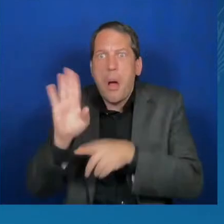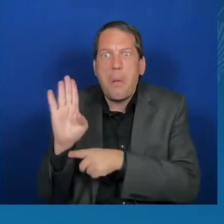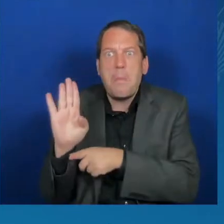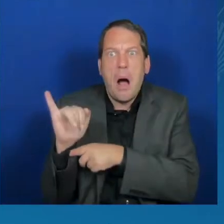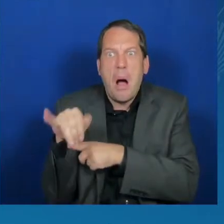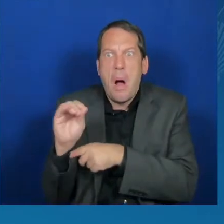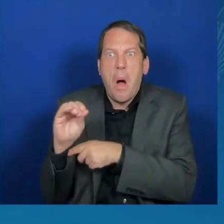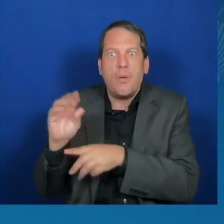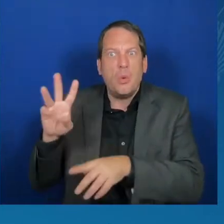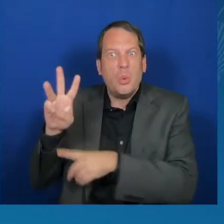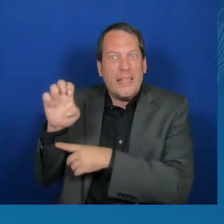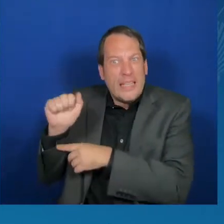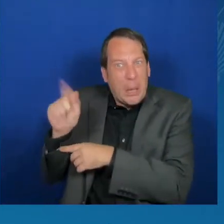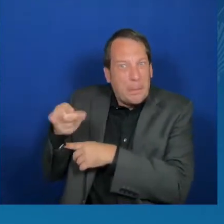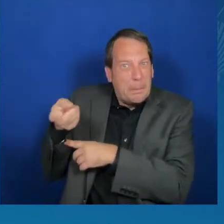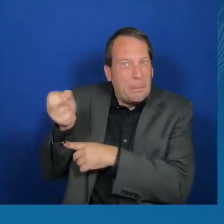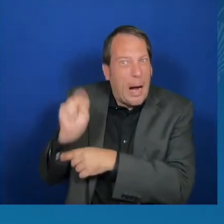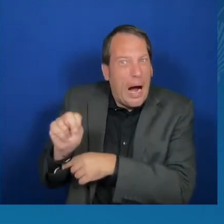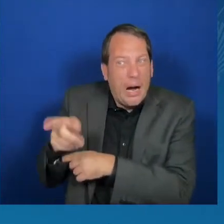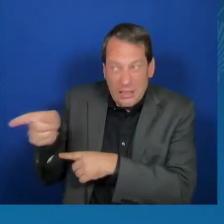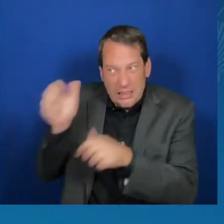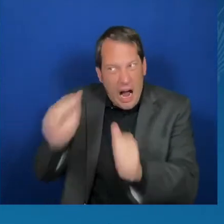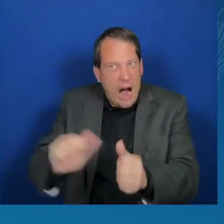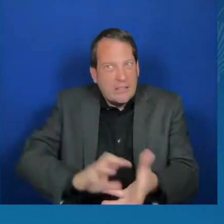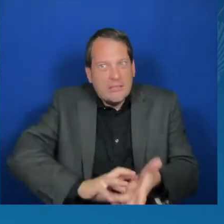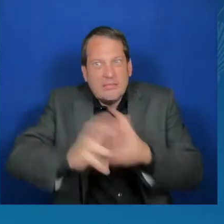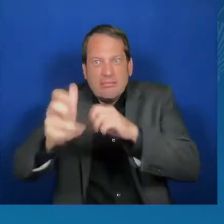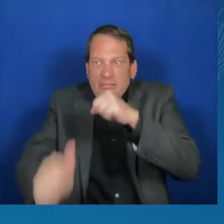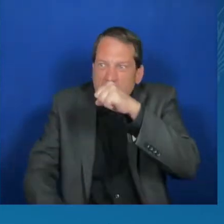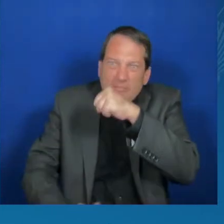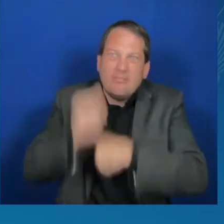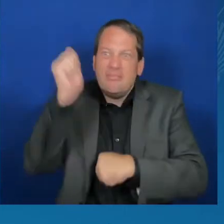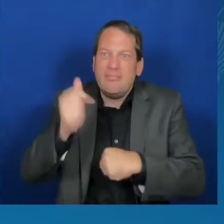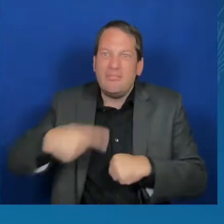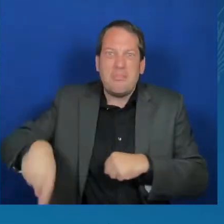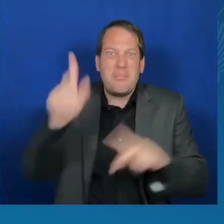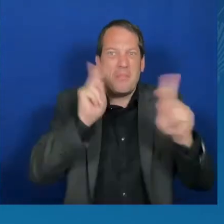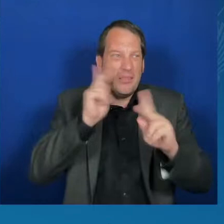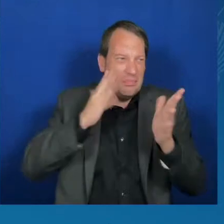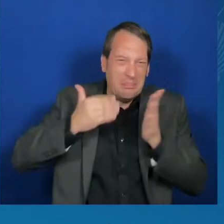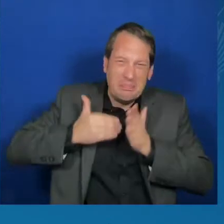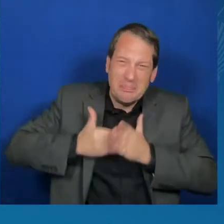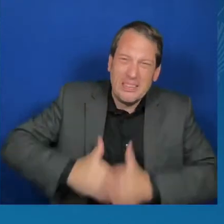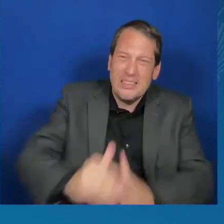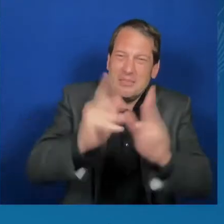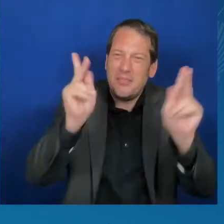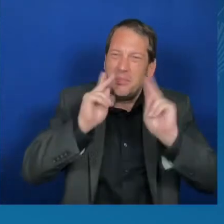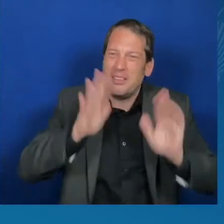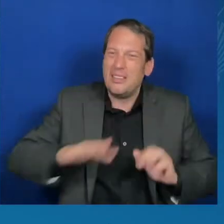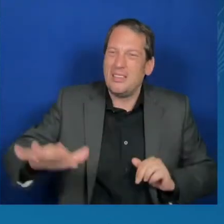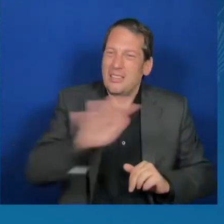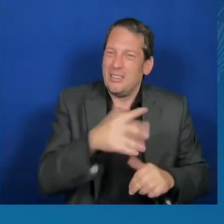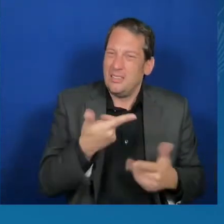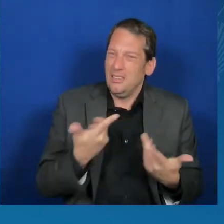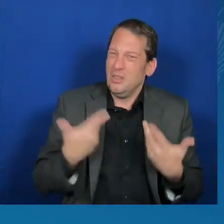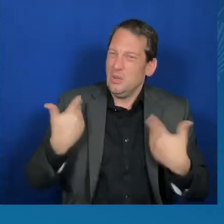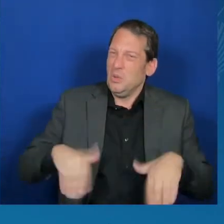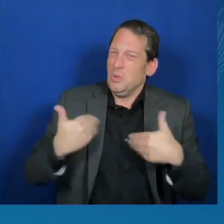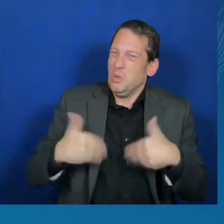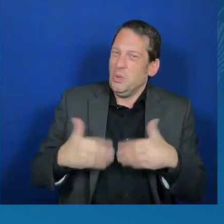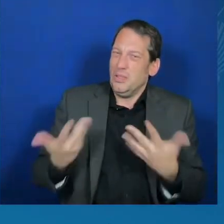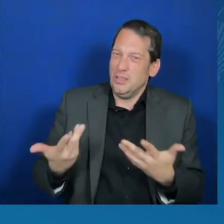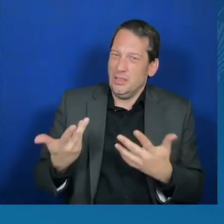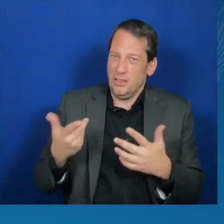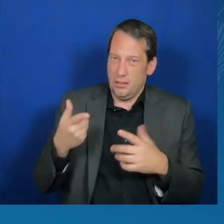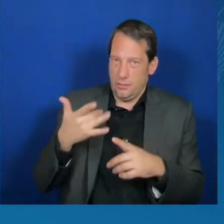These threats are often referred to as the existential threats of AI, because, of course, they